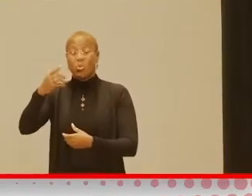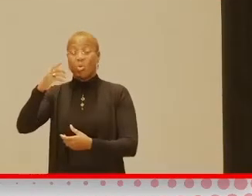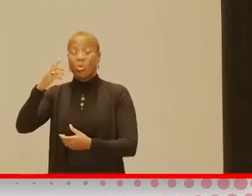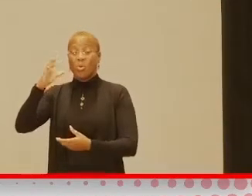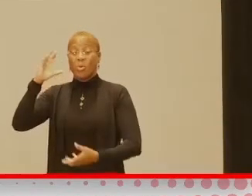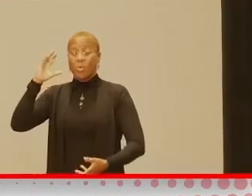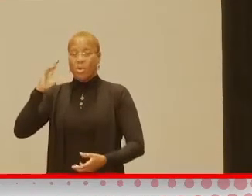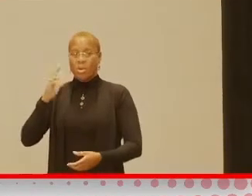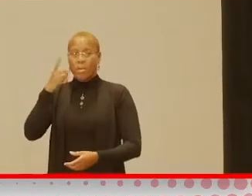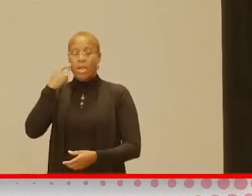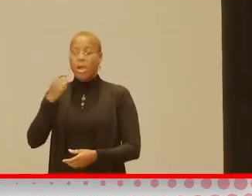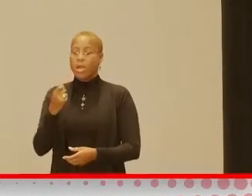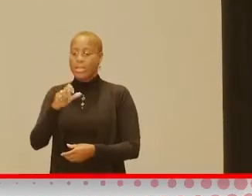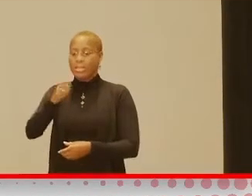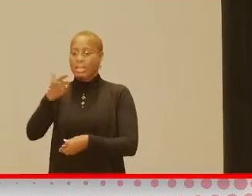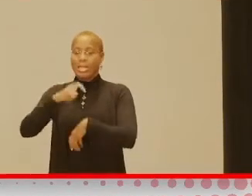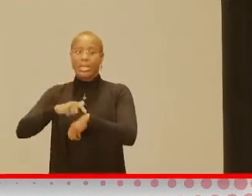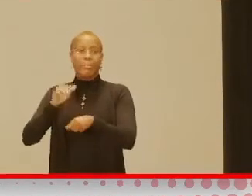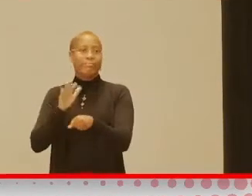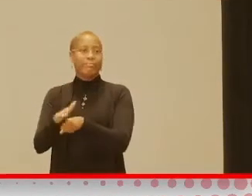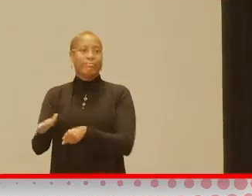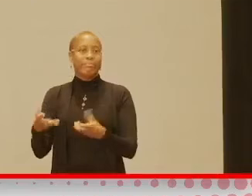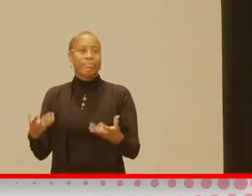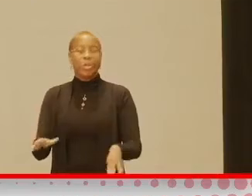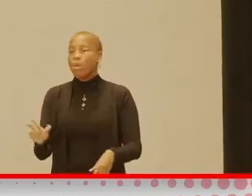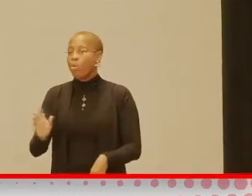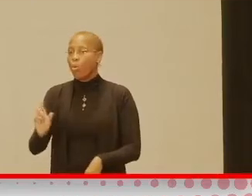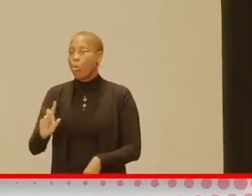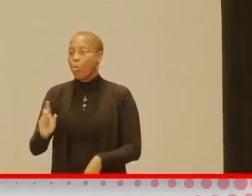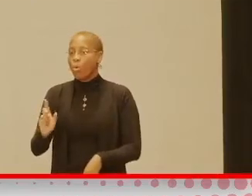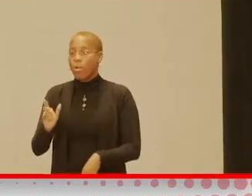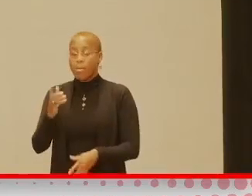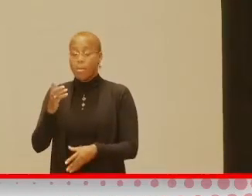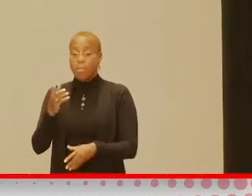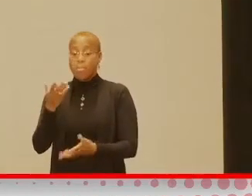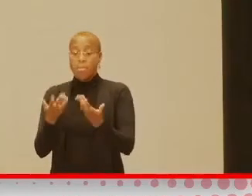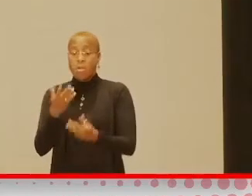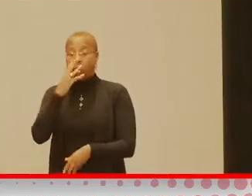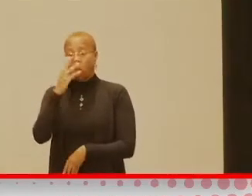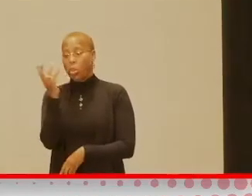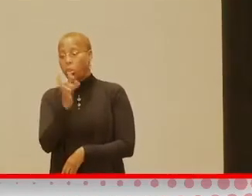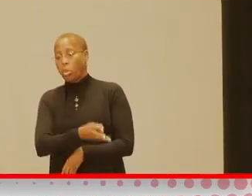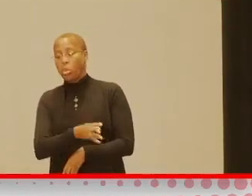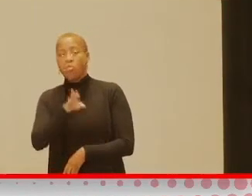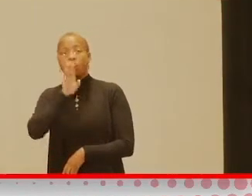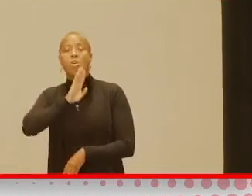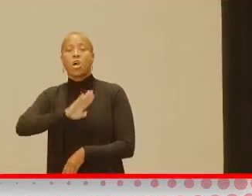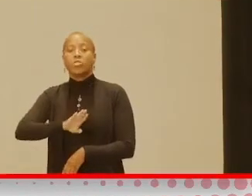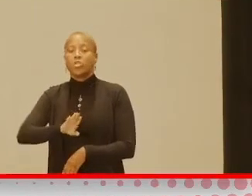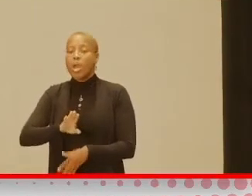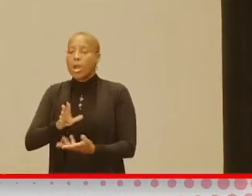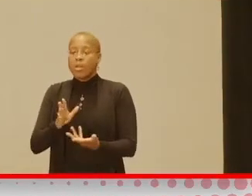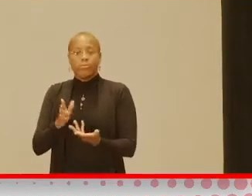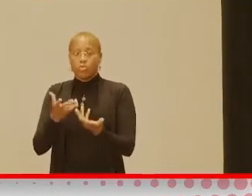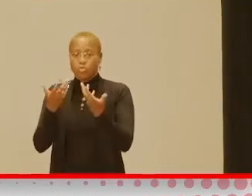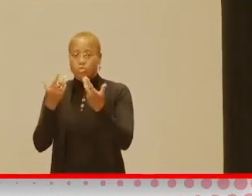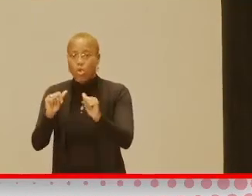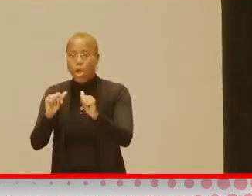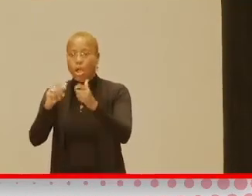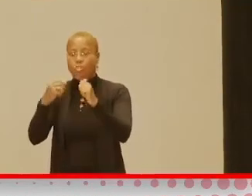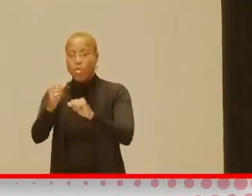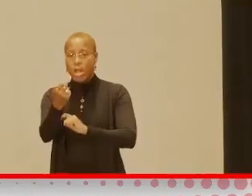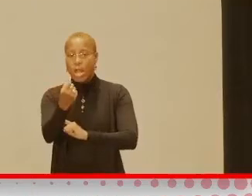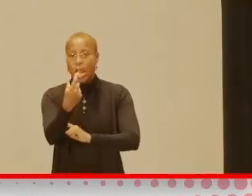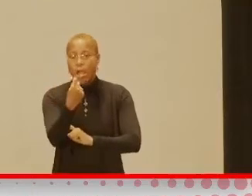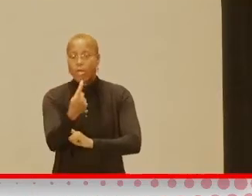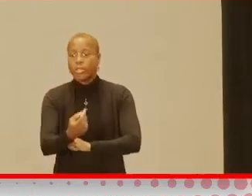you know, just because you do it 10 times with your child and they weren't interested or they're, you know, they get frustrated with it, try it an 11th time.